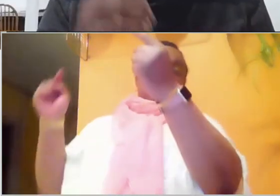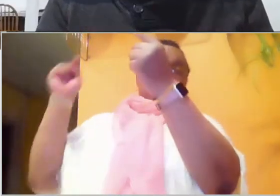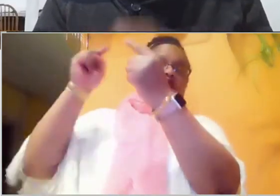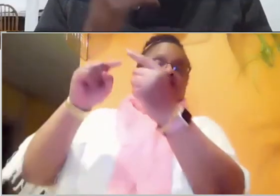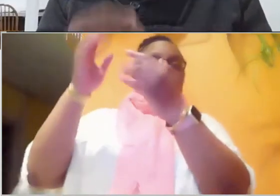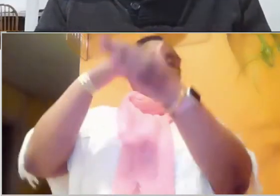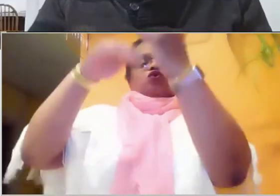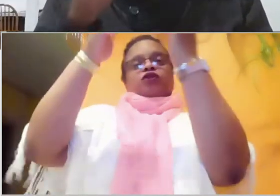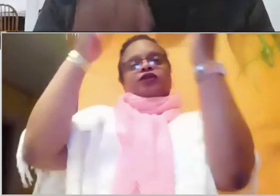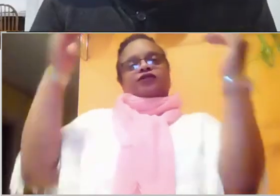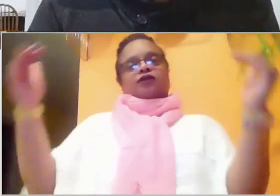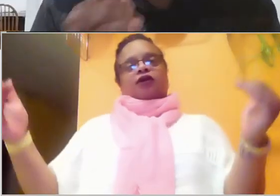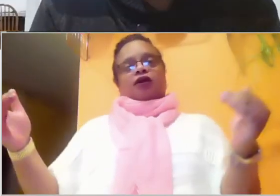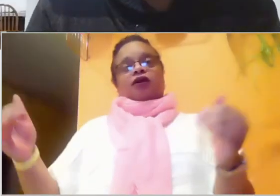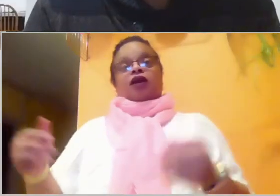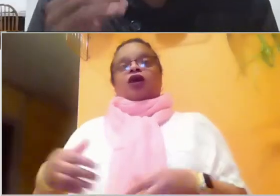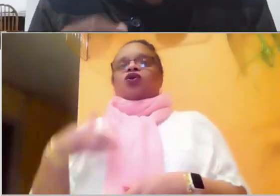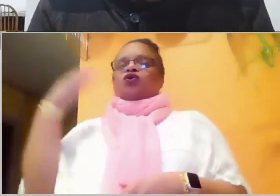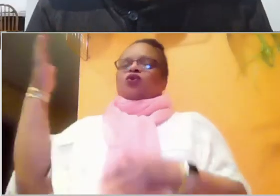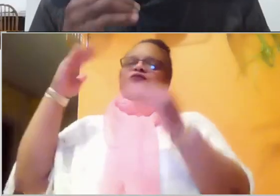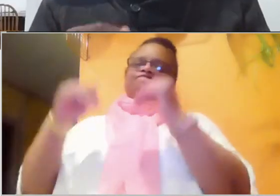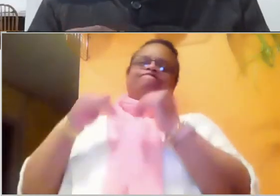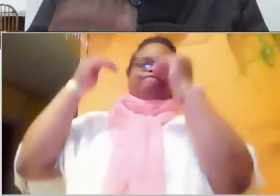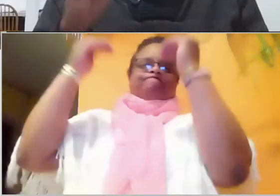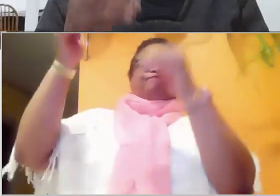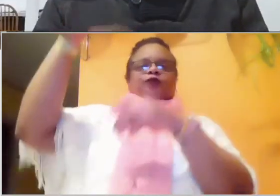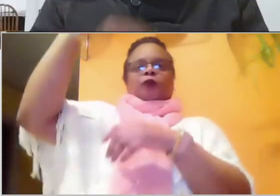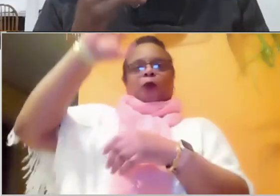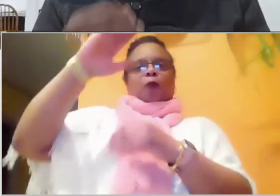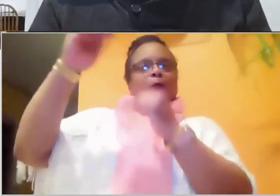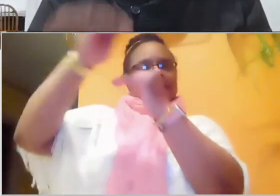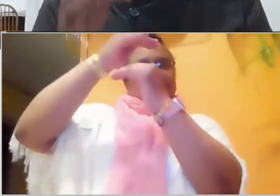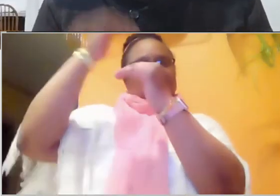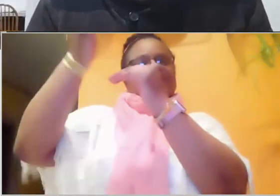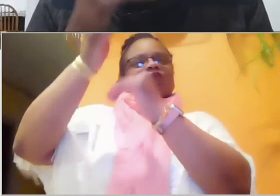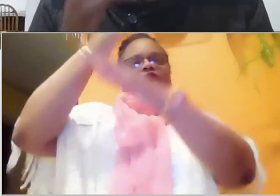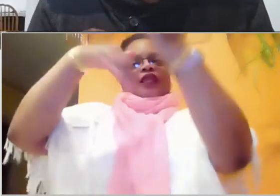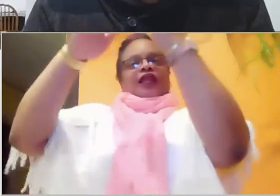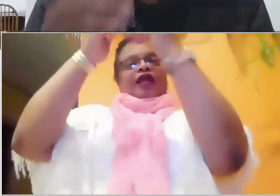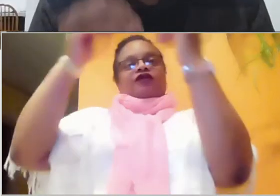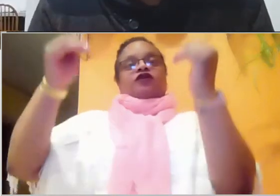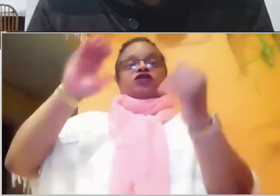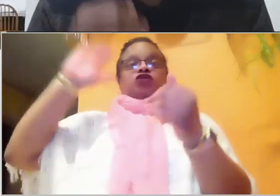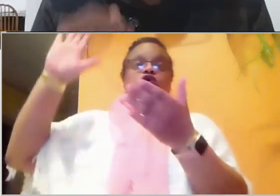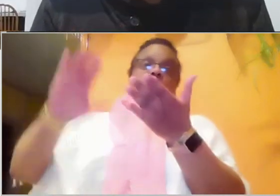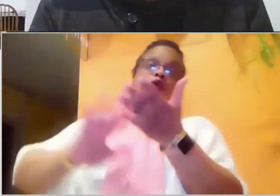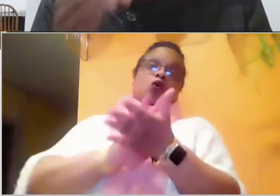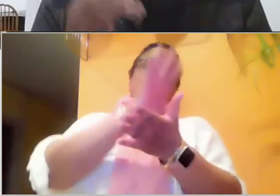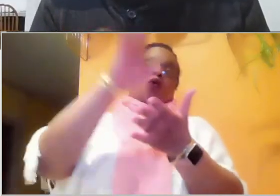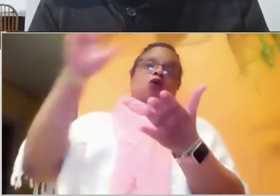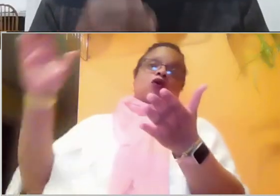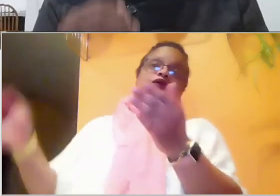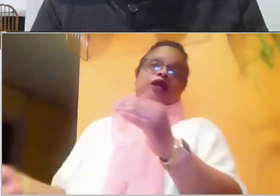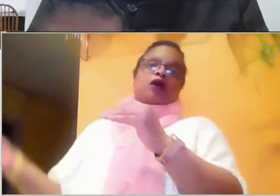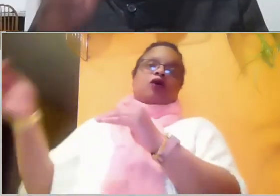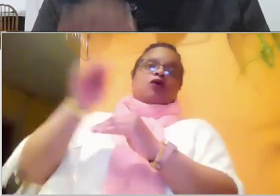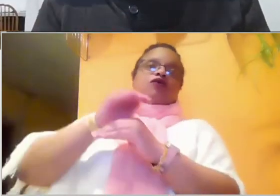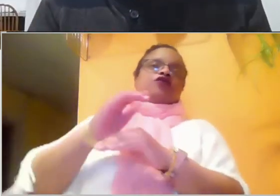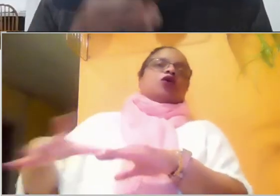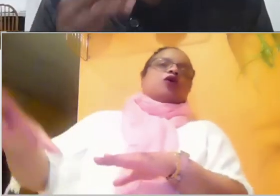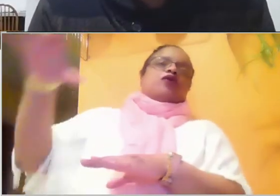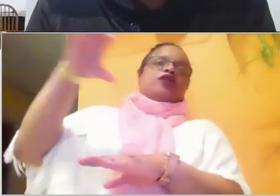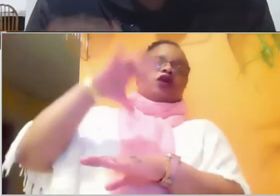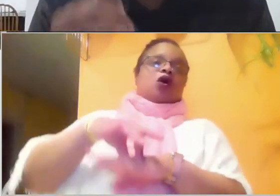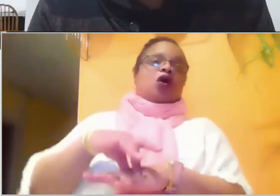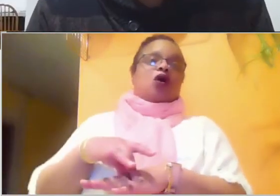the skies. Be exalted, O God, above the heavens. Let your glory be over